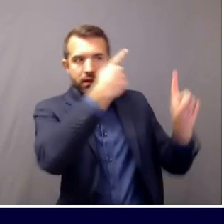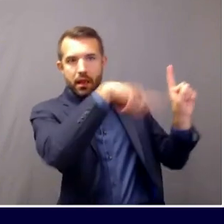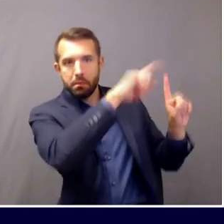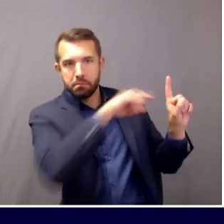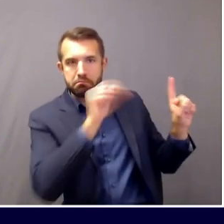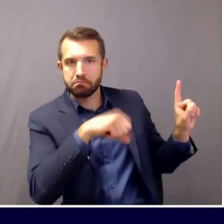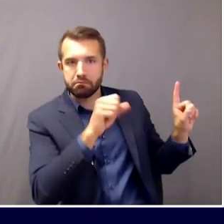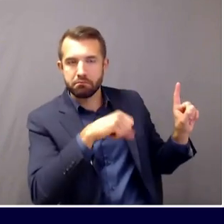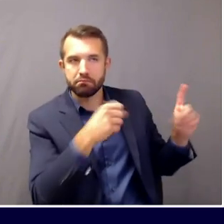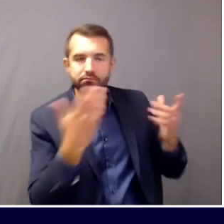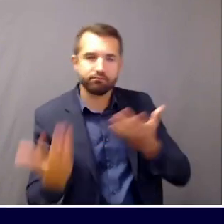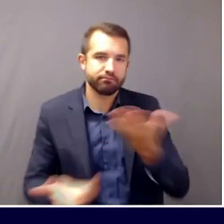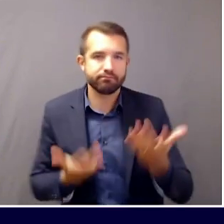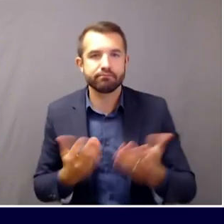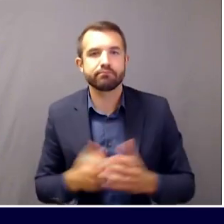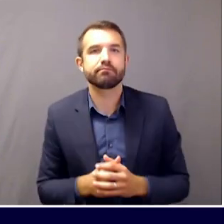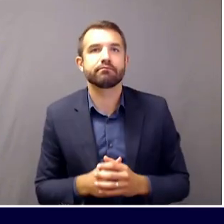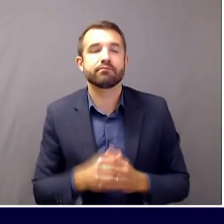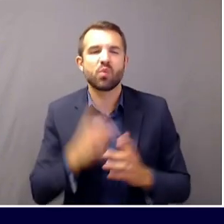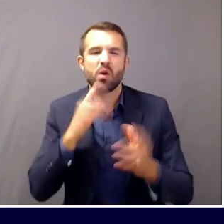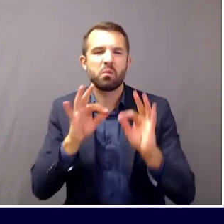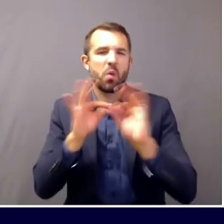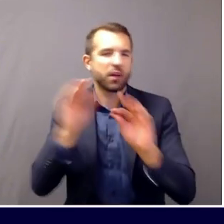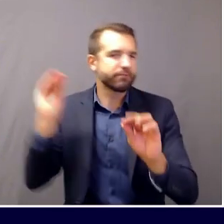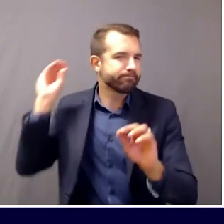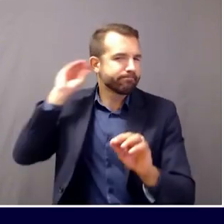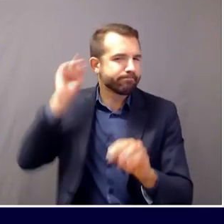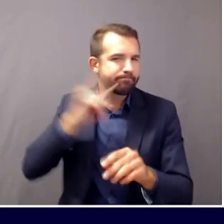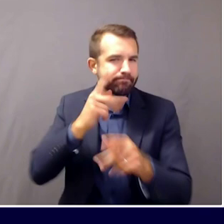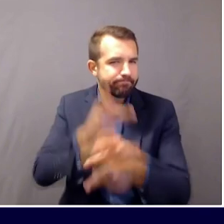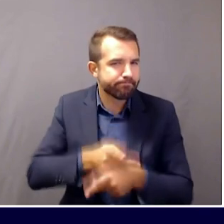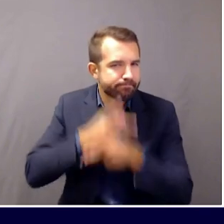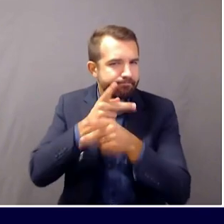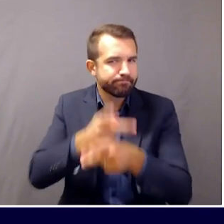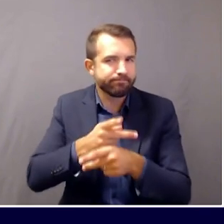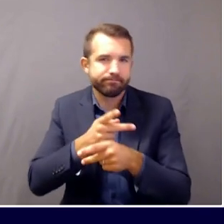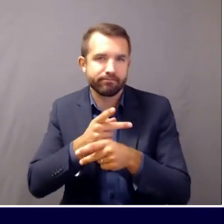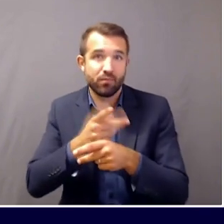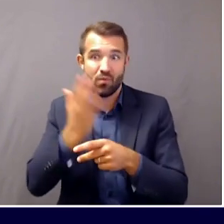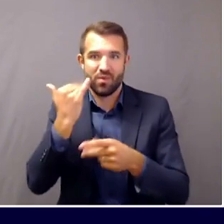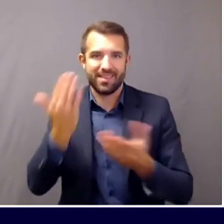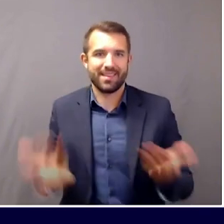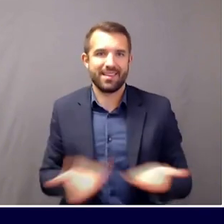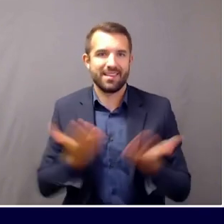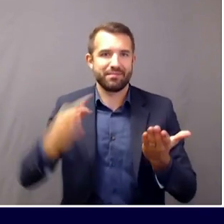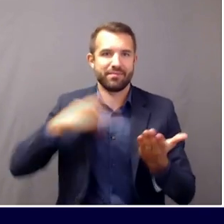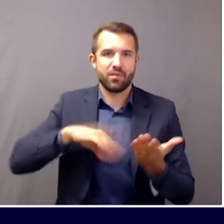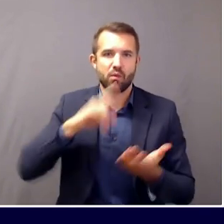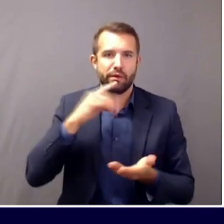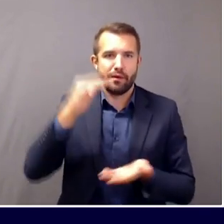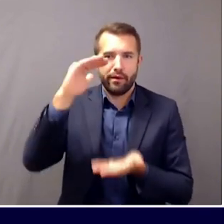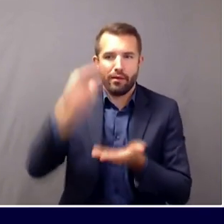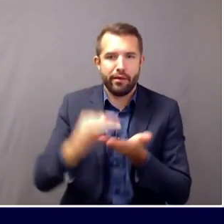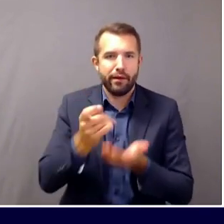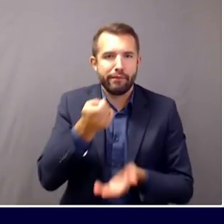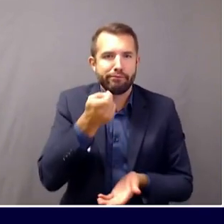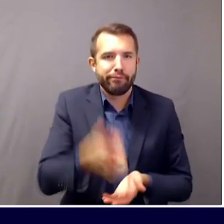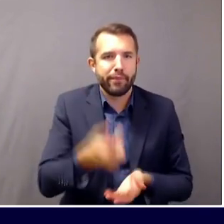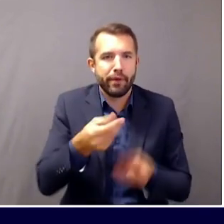but keeping in mind the unique dynamics, the low dynamics of transmission here in Maine as we do that analysis.